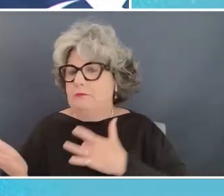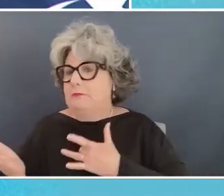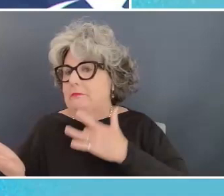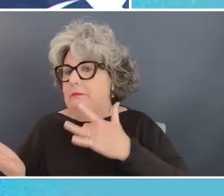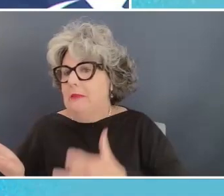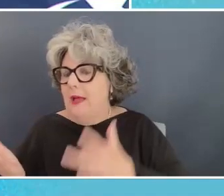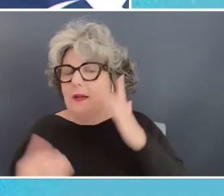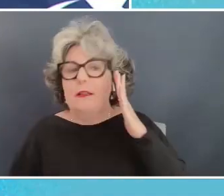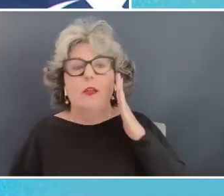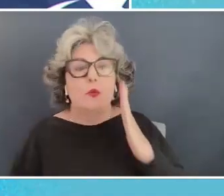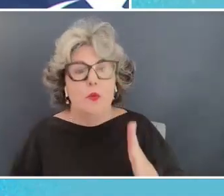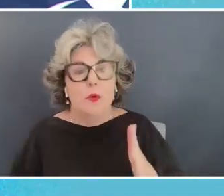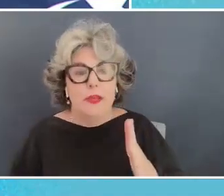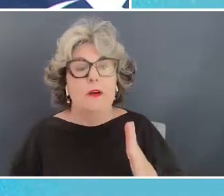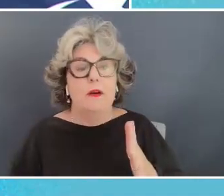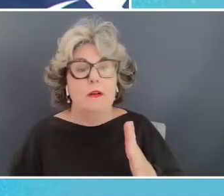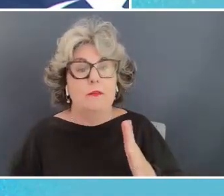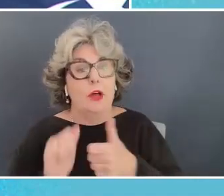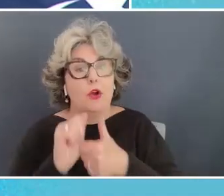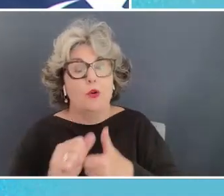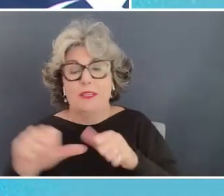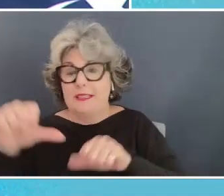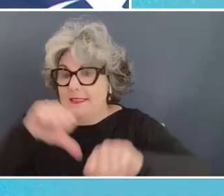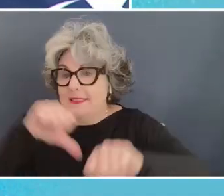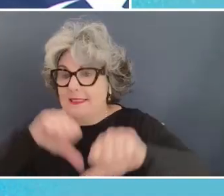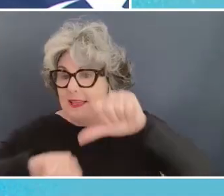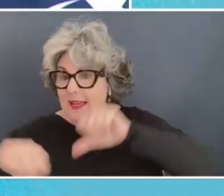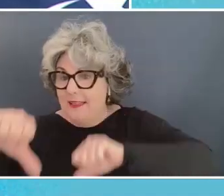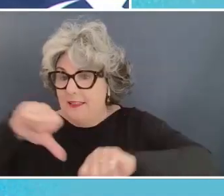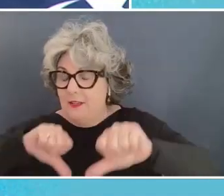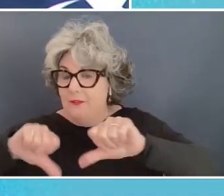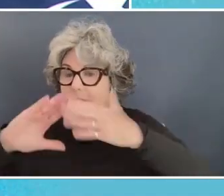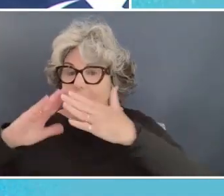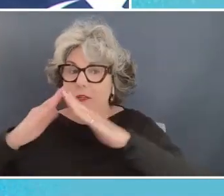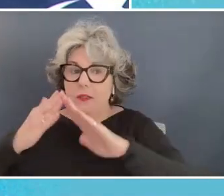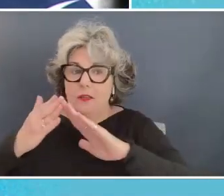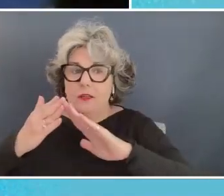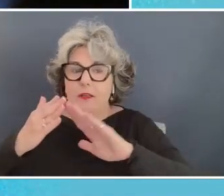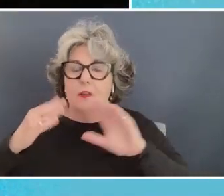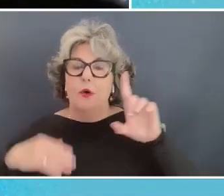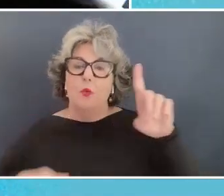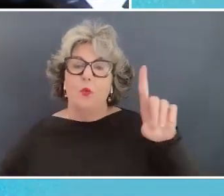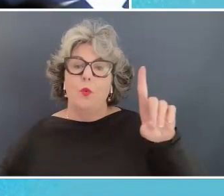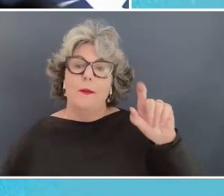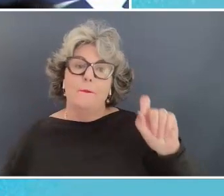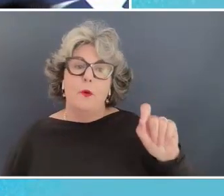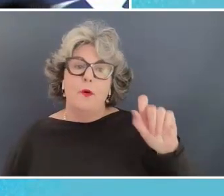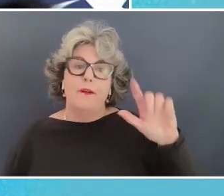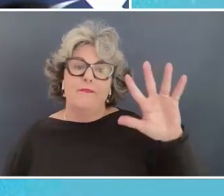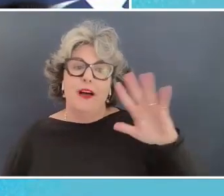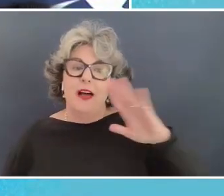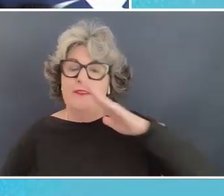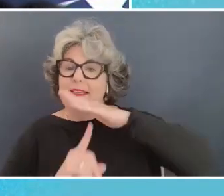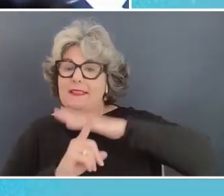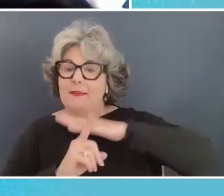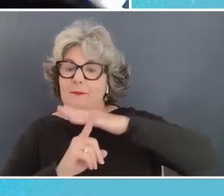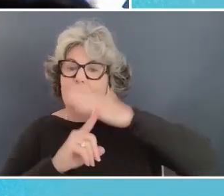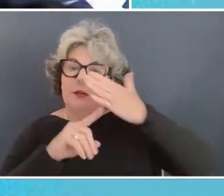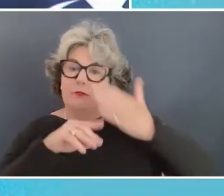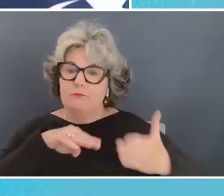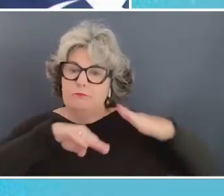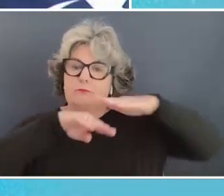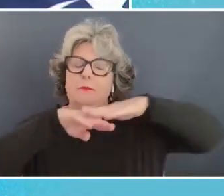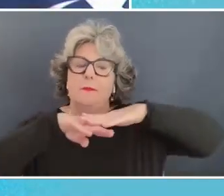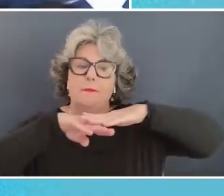according to the scientific community hit the 1.5 temperature increase between uh